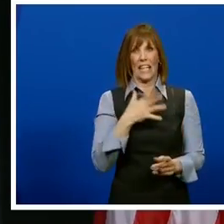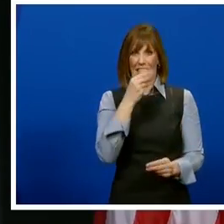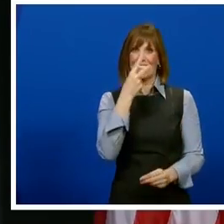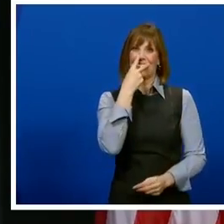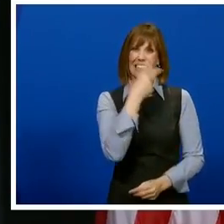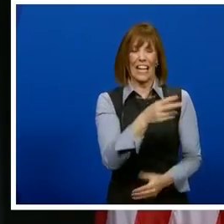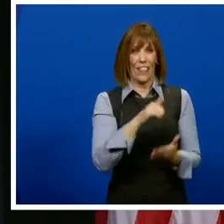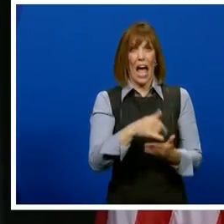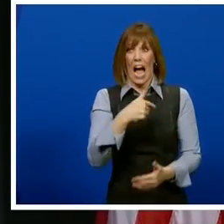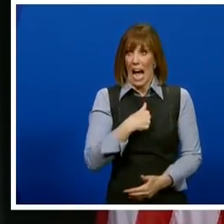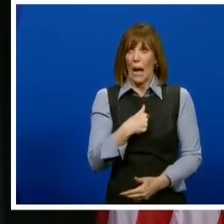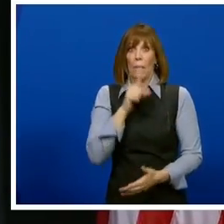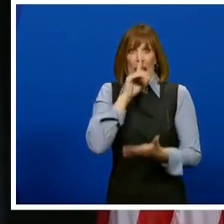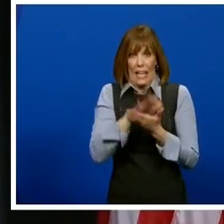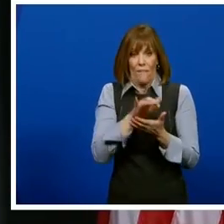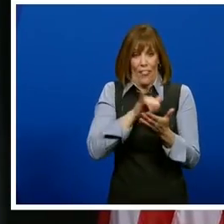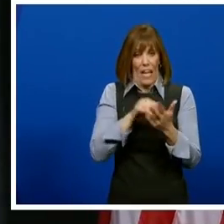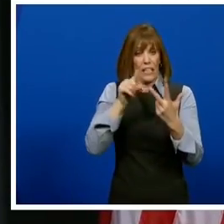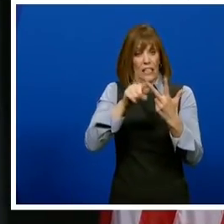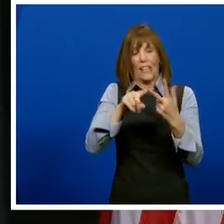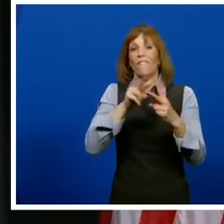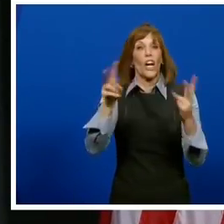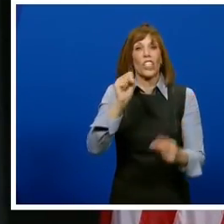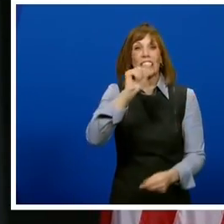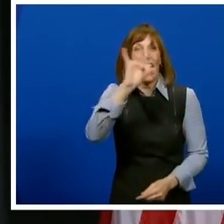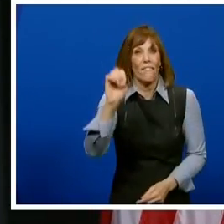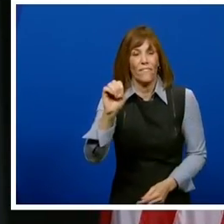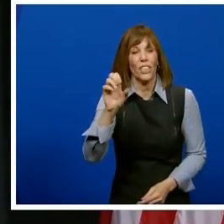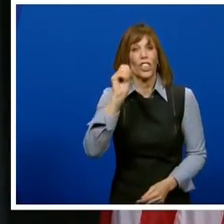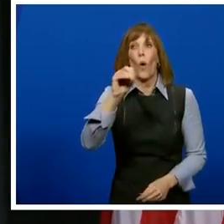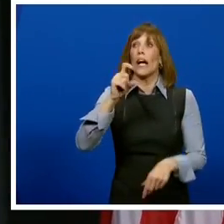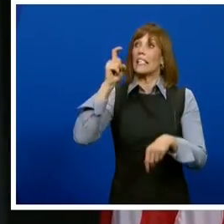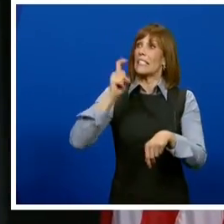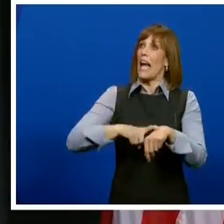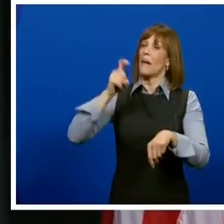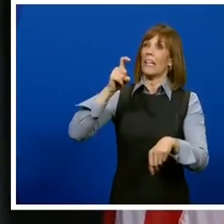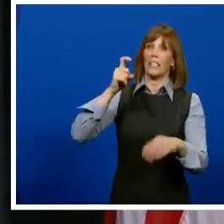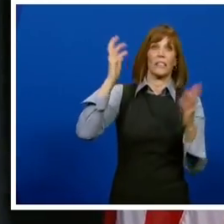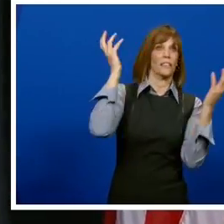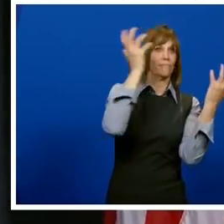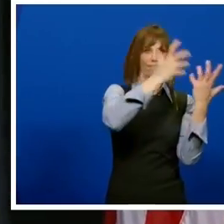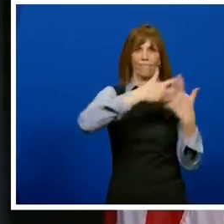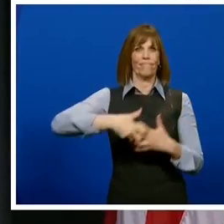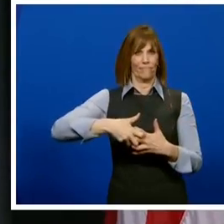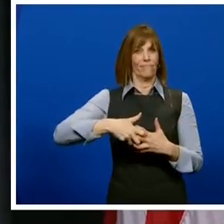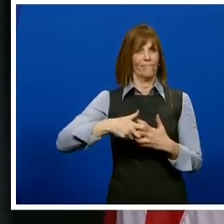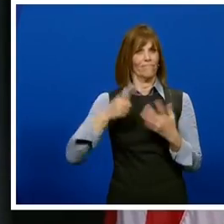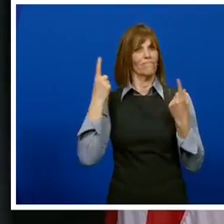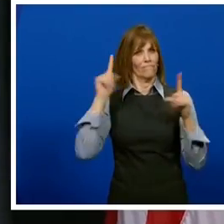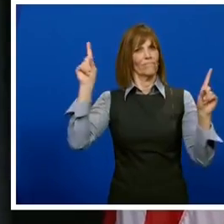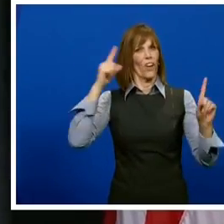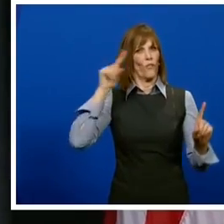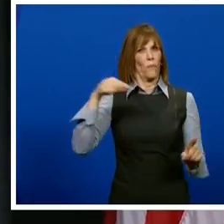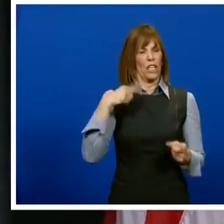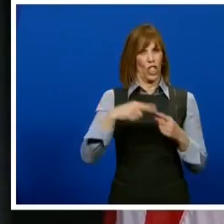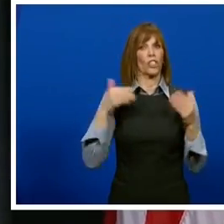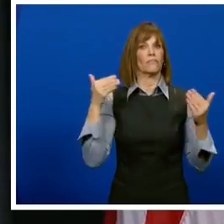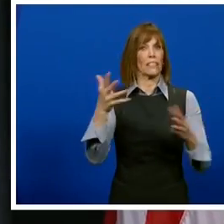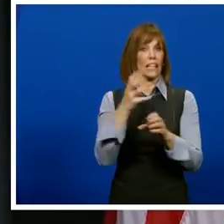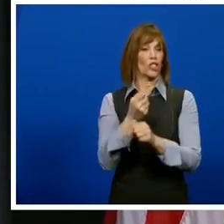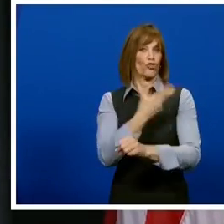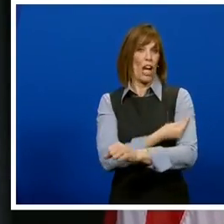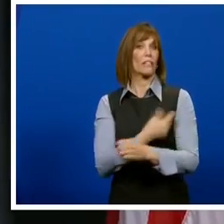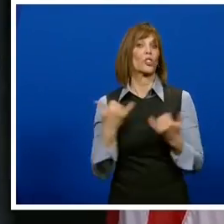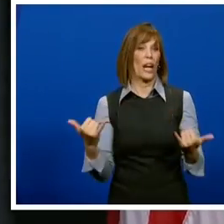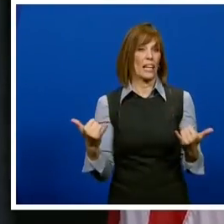that I believe that this vaccine is safe. And so, actually, the timing of all of that just really worked well for me to be able to move ahead and get that